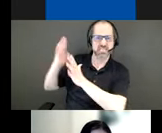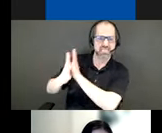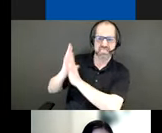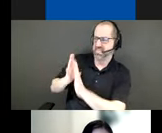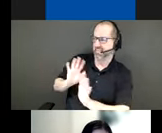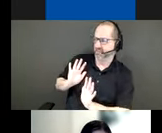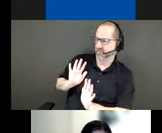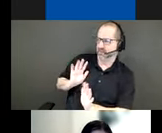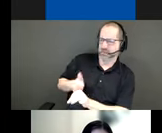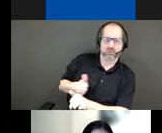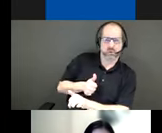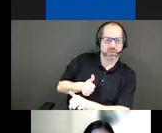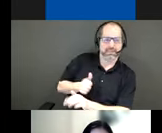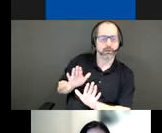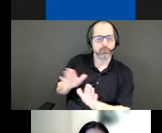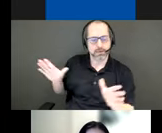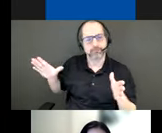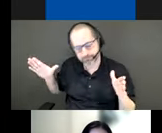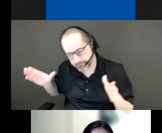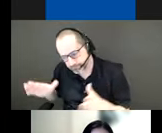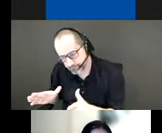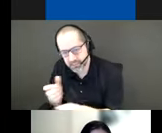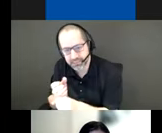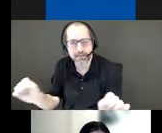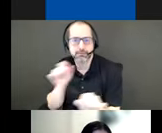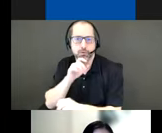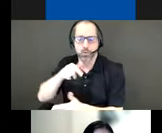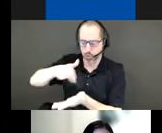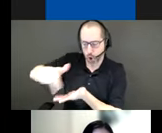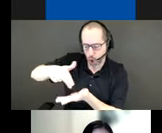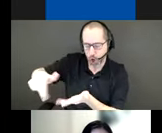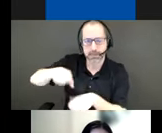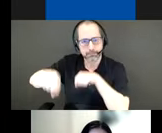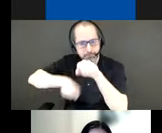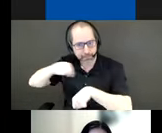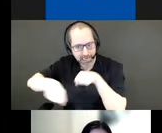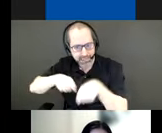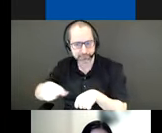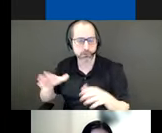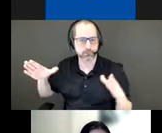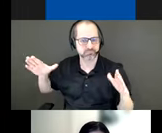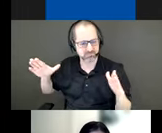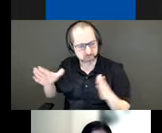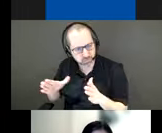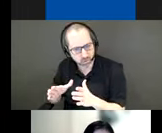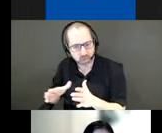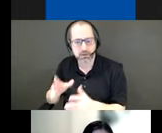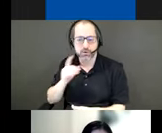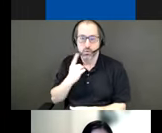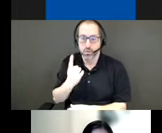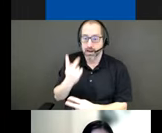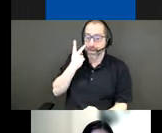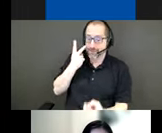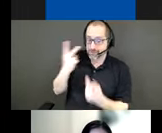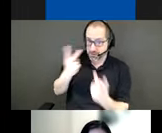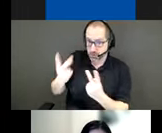pedestrians and cyclists and we break down the scale in a few ways one using a visually through a pixel